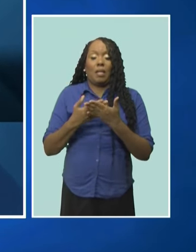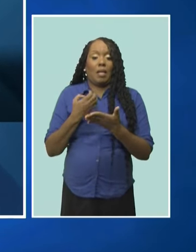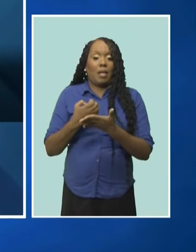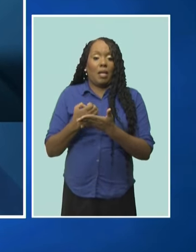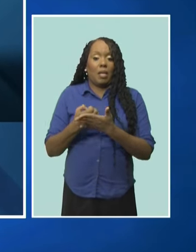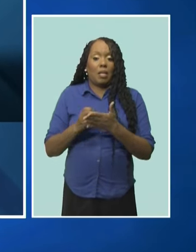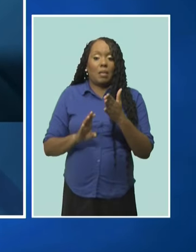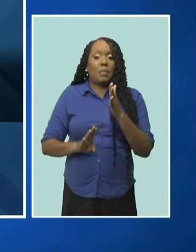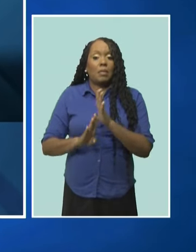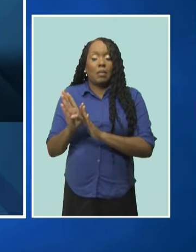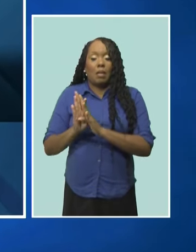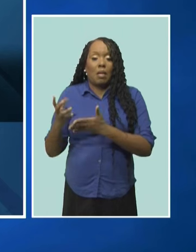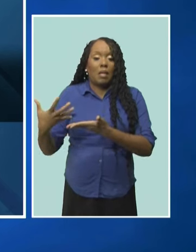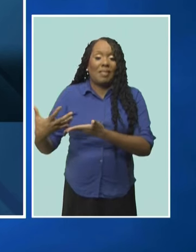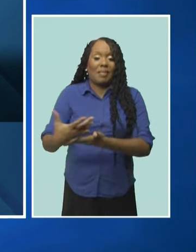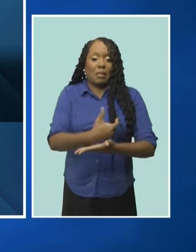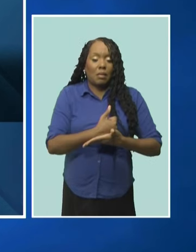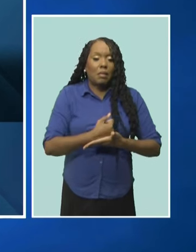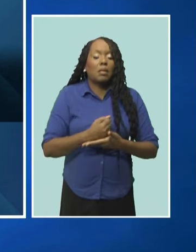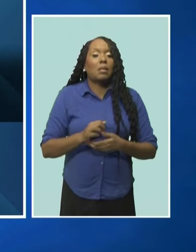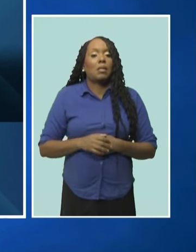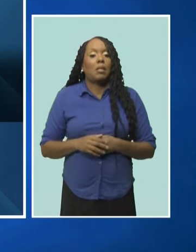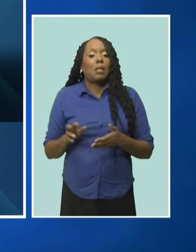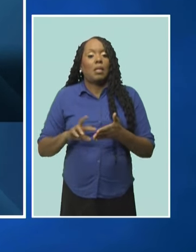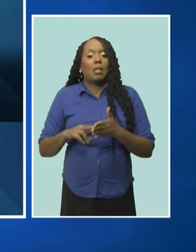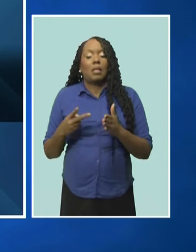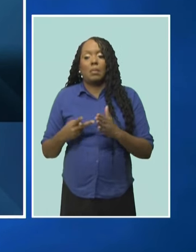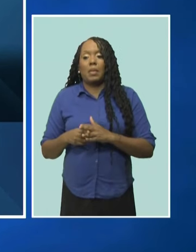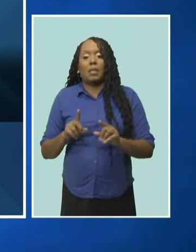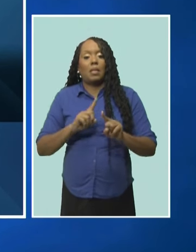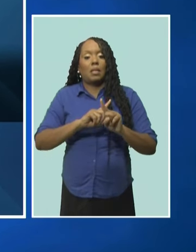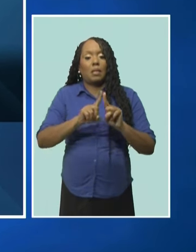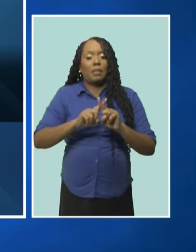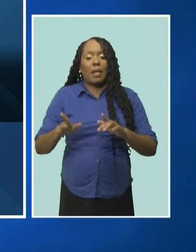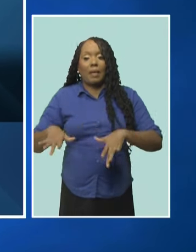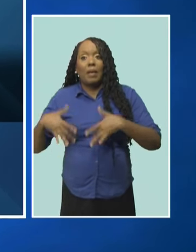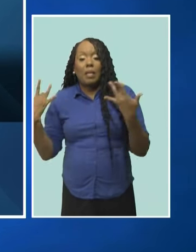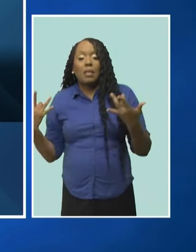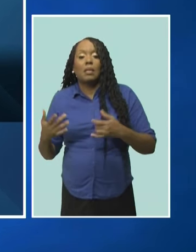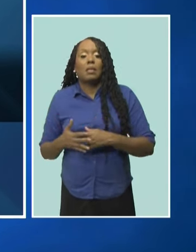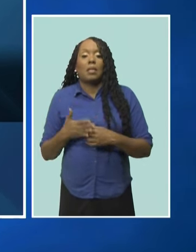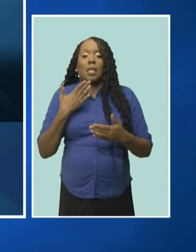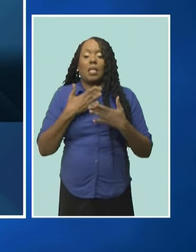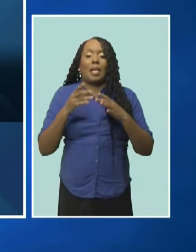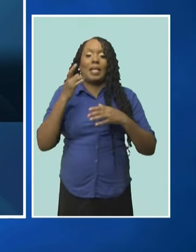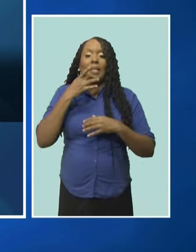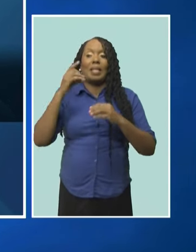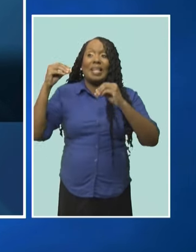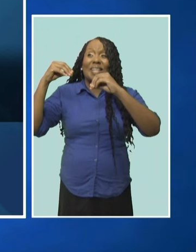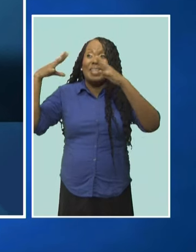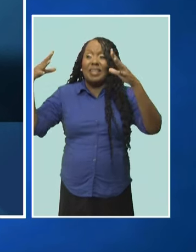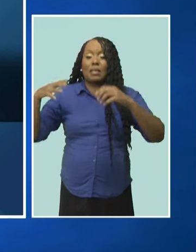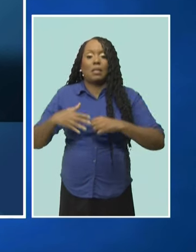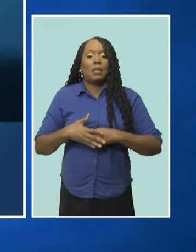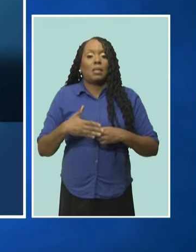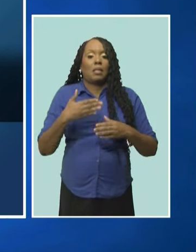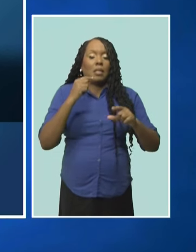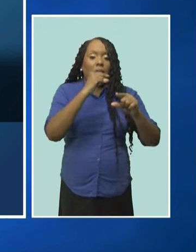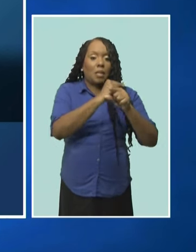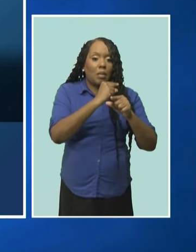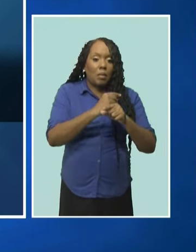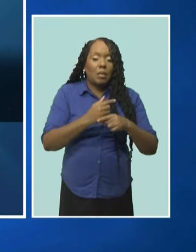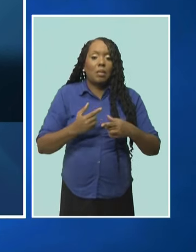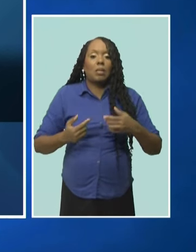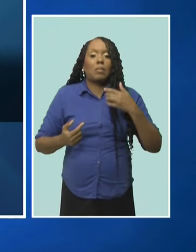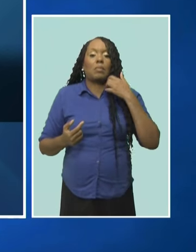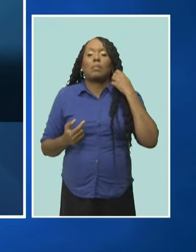important community. This will mean incorporating events, proper lighting and security. We are also working on new standards for tenants